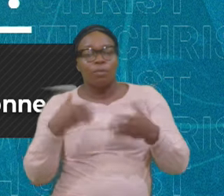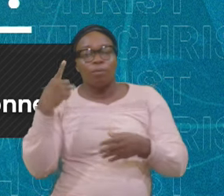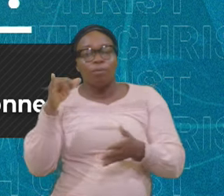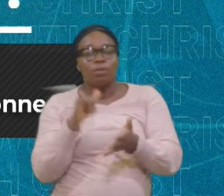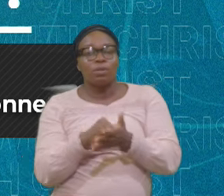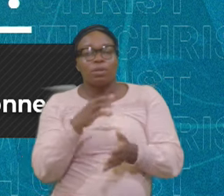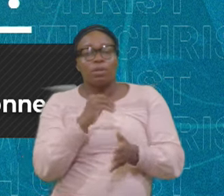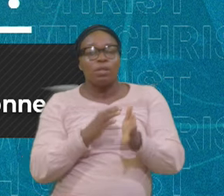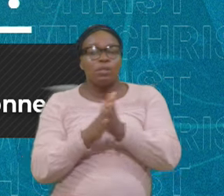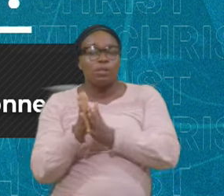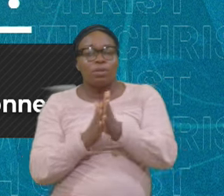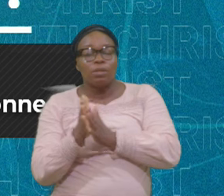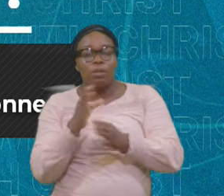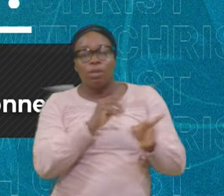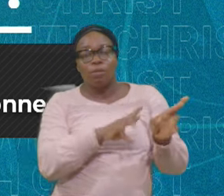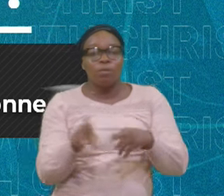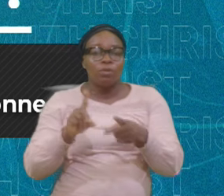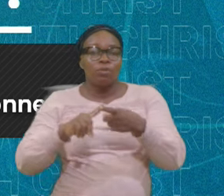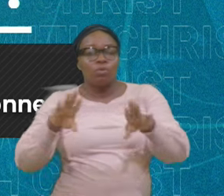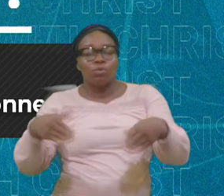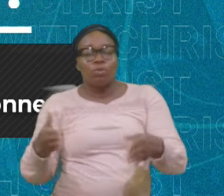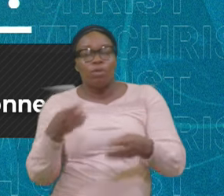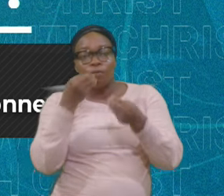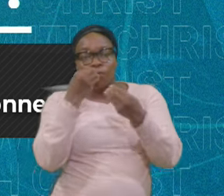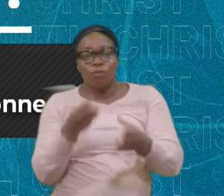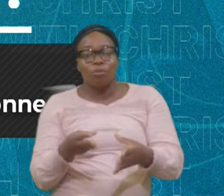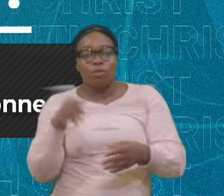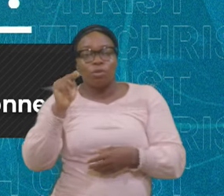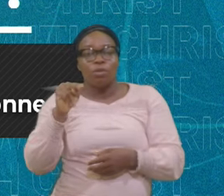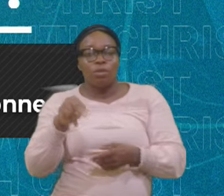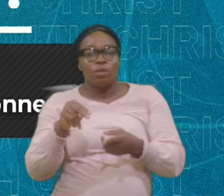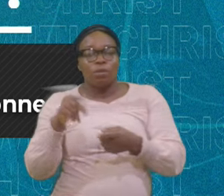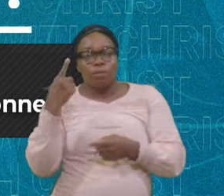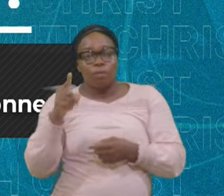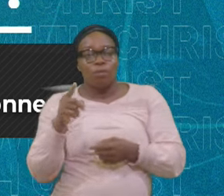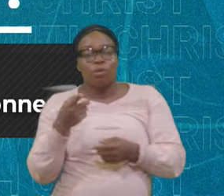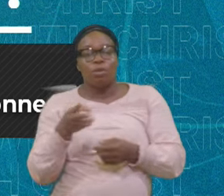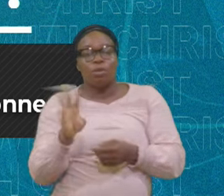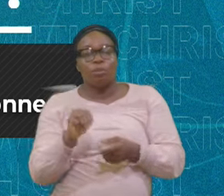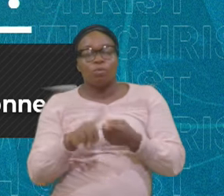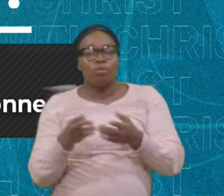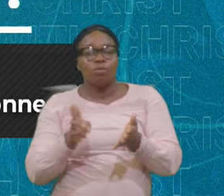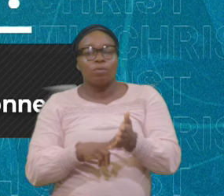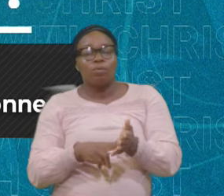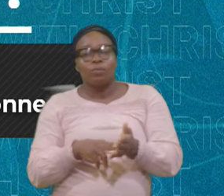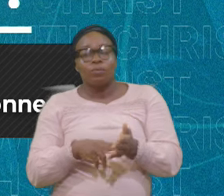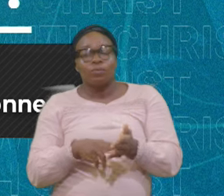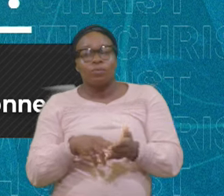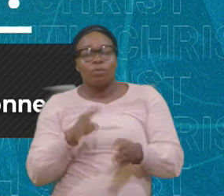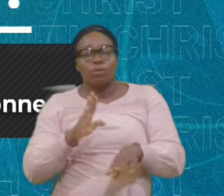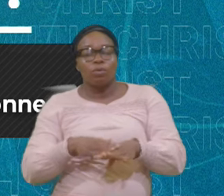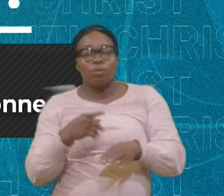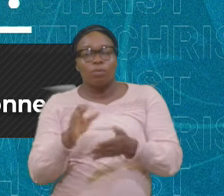And Ready To Give All The Information That Our People Are Asking You To Give To Them Be Honest You Are Now Born Again